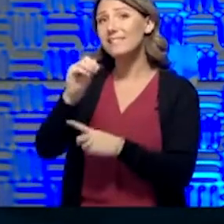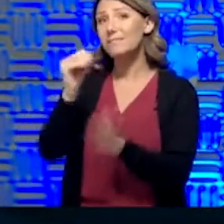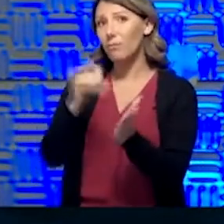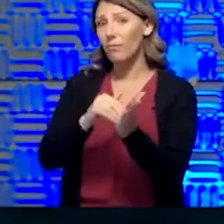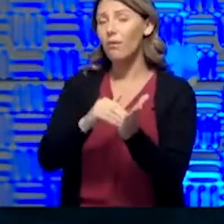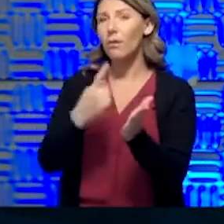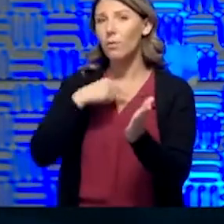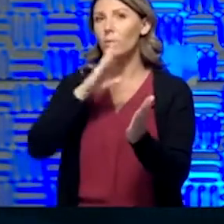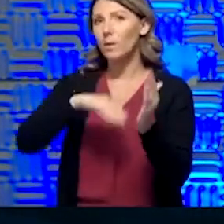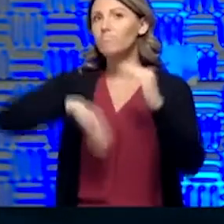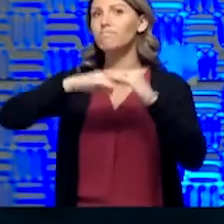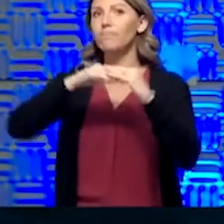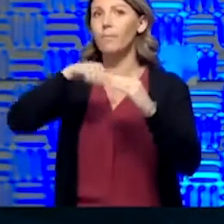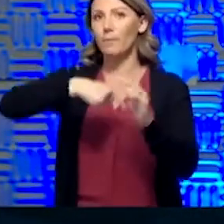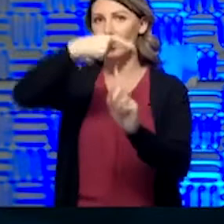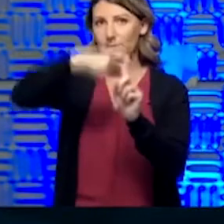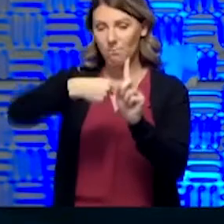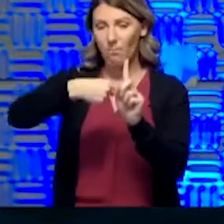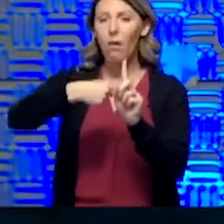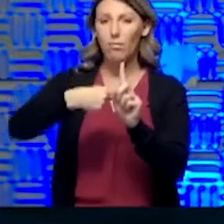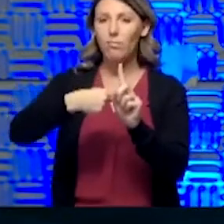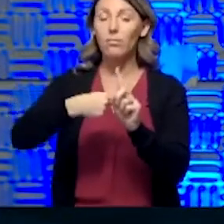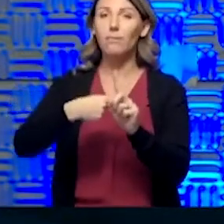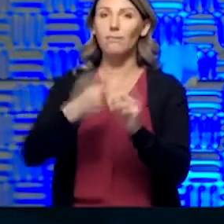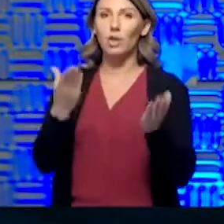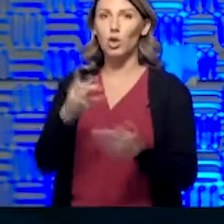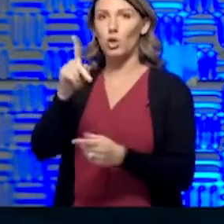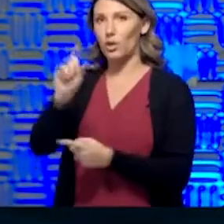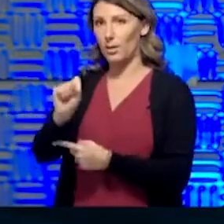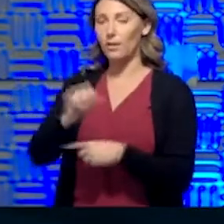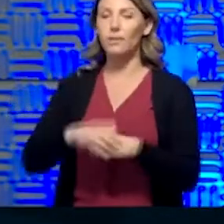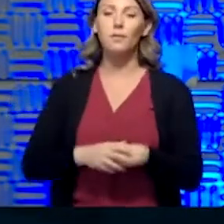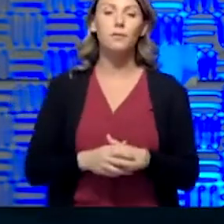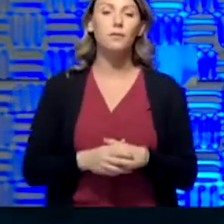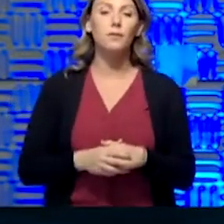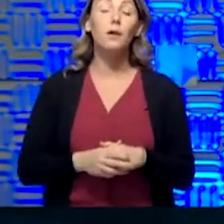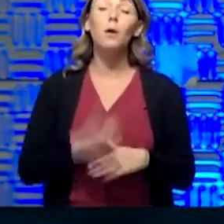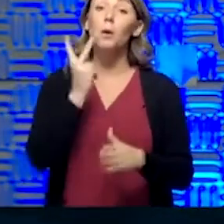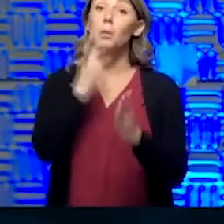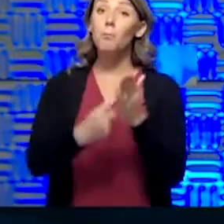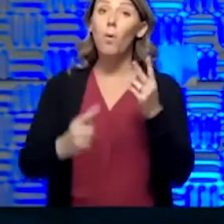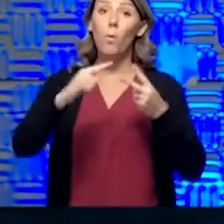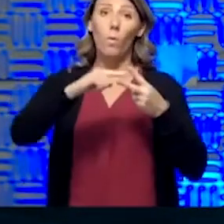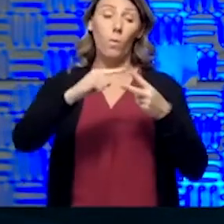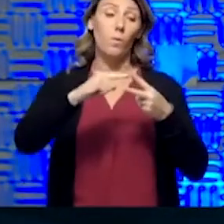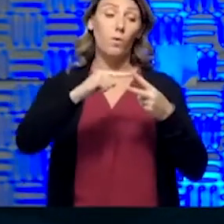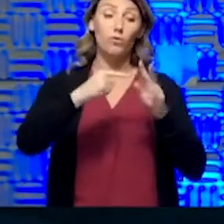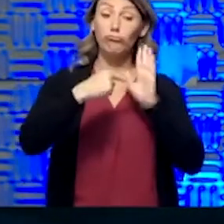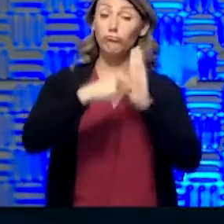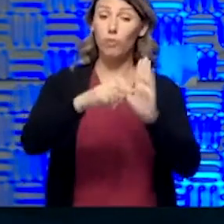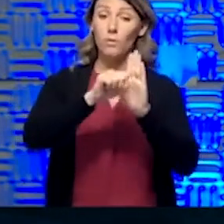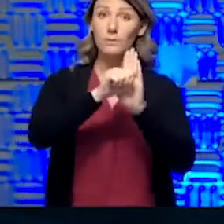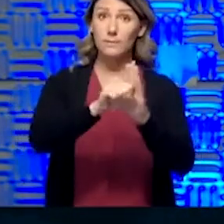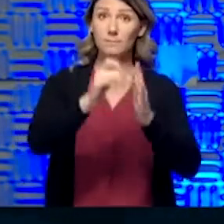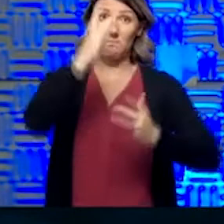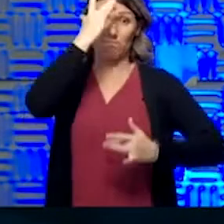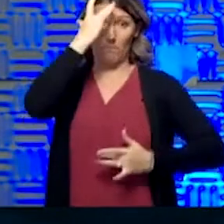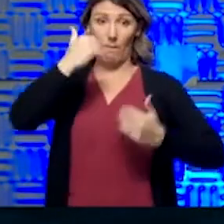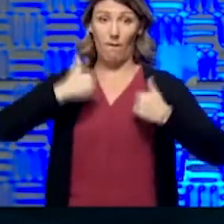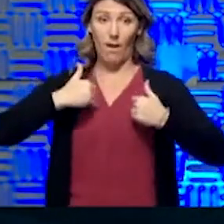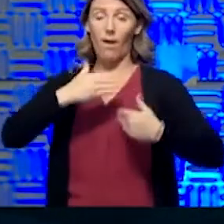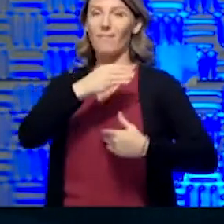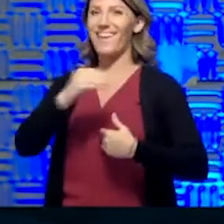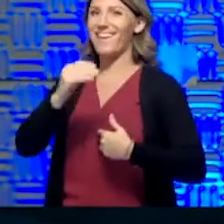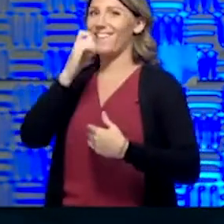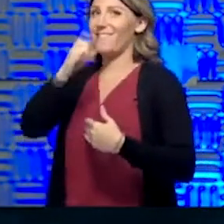reach that this month in Kansas, and there'll be both symptomatic and asymptomatic people. That